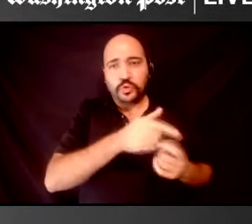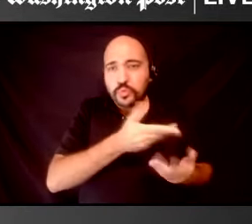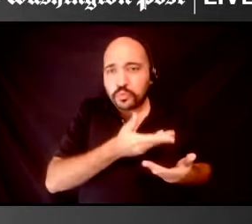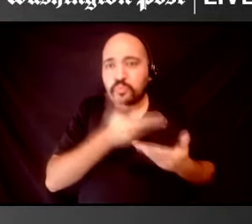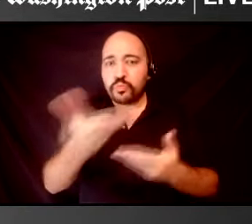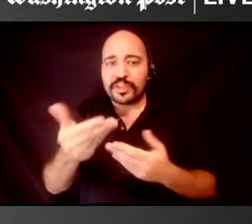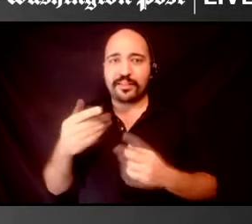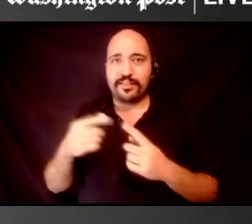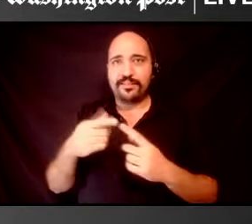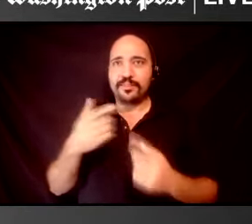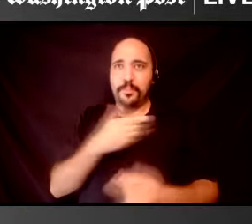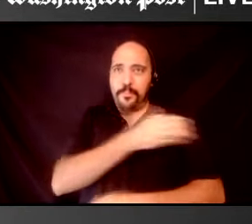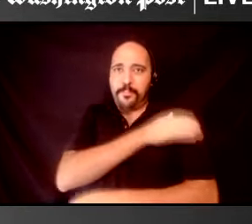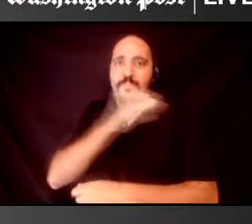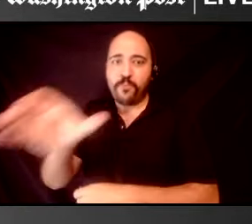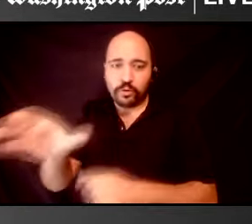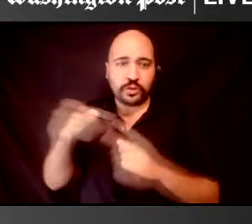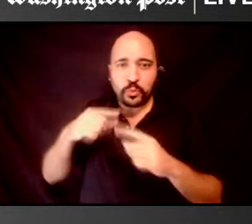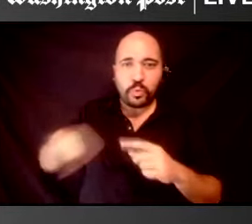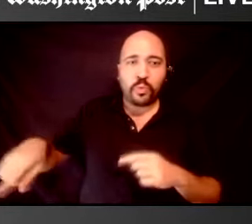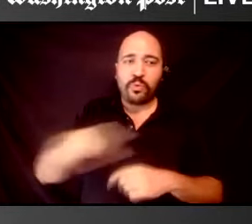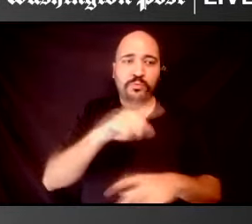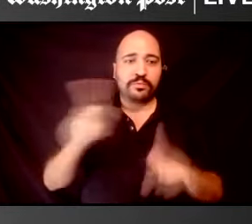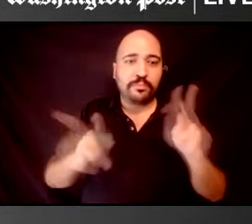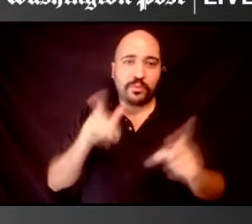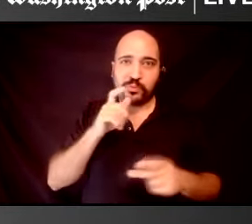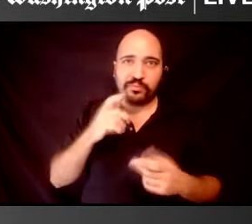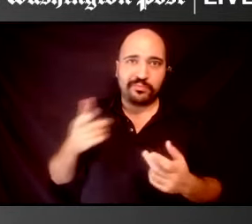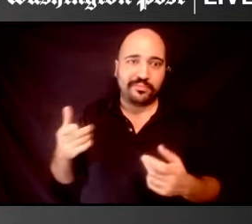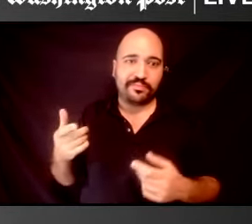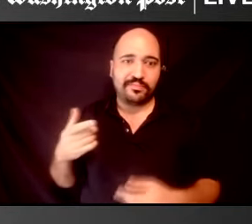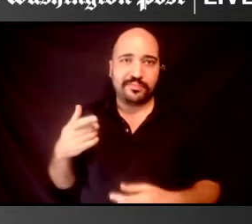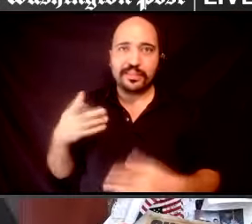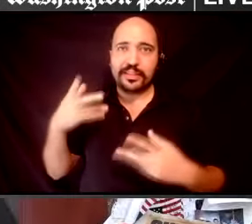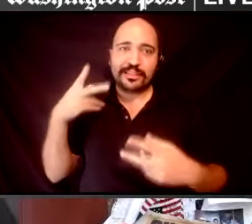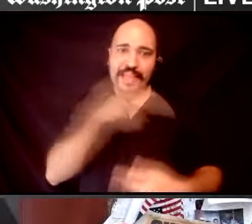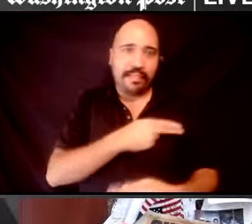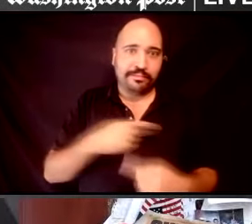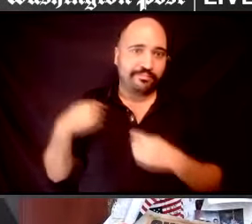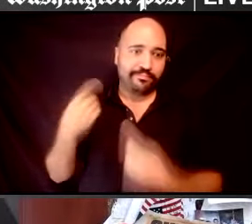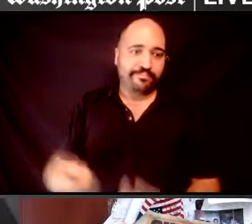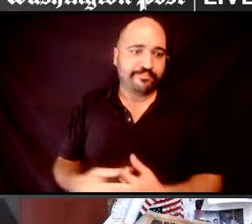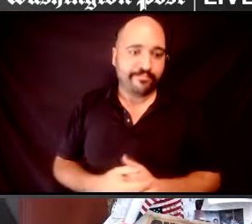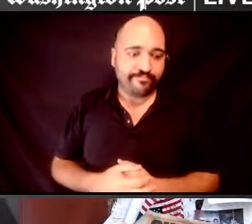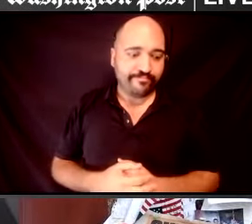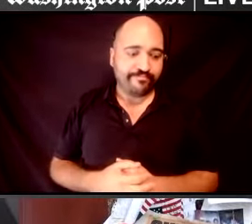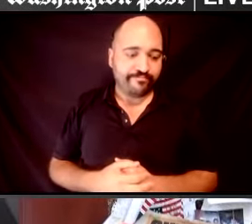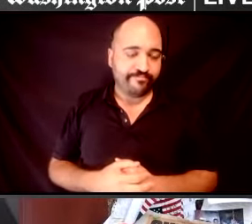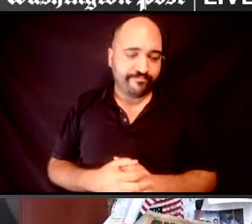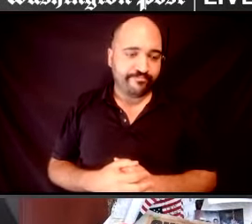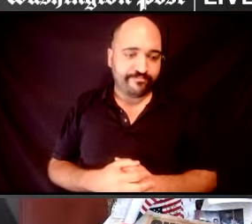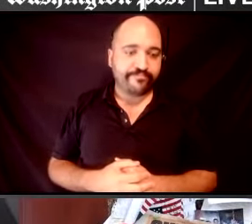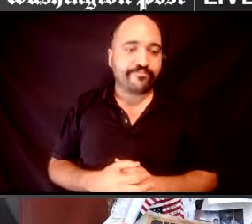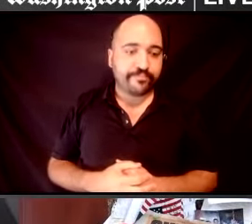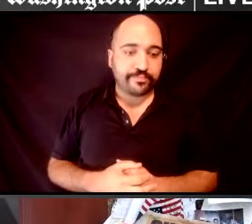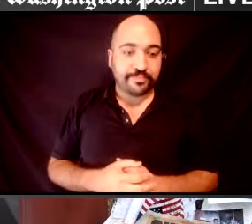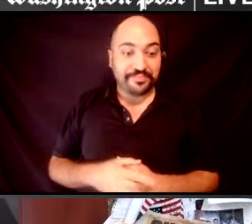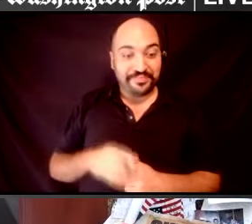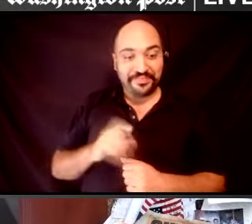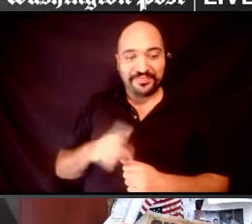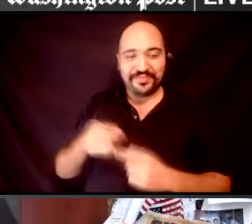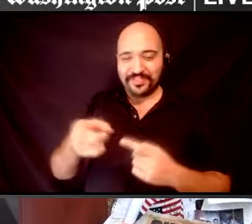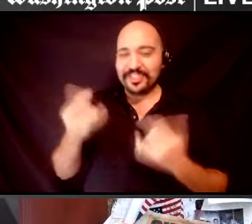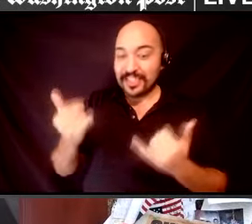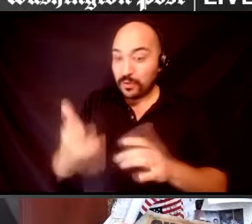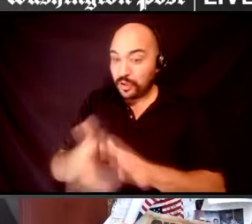of us who have been basically, you know, silenced. And you are currently, and congratulations